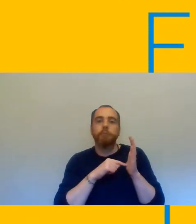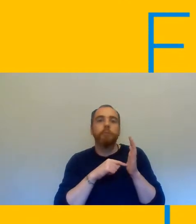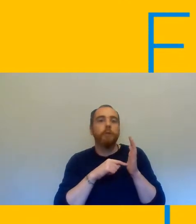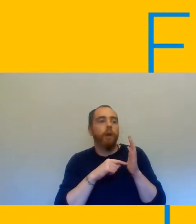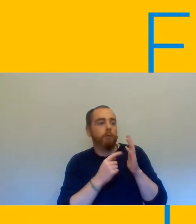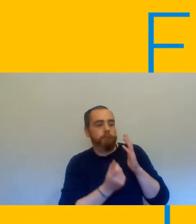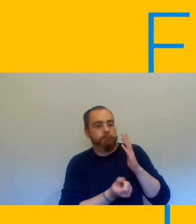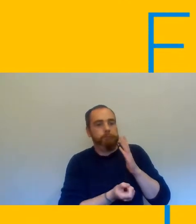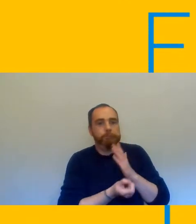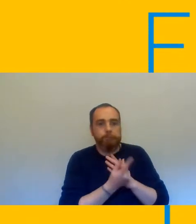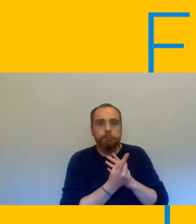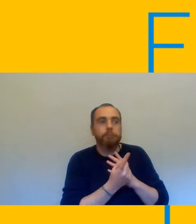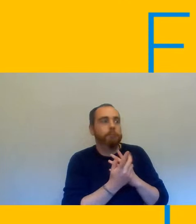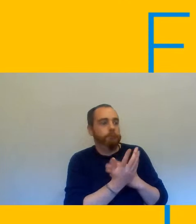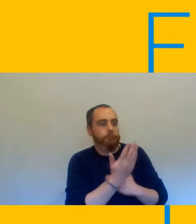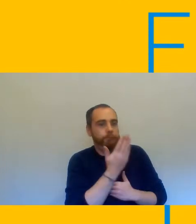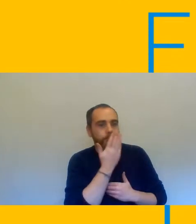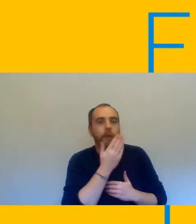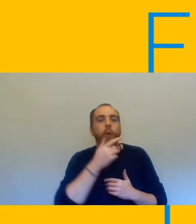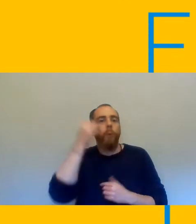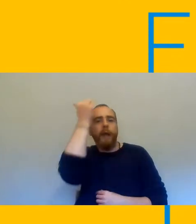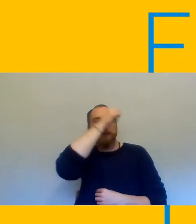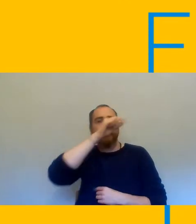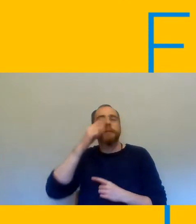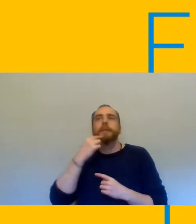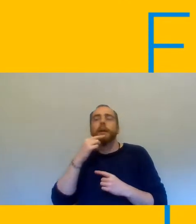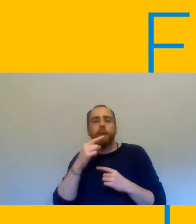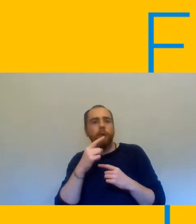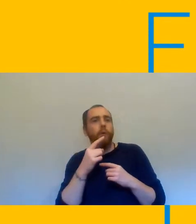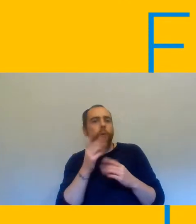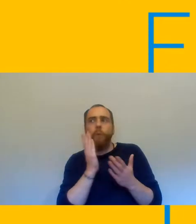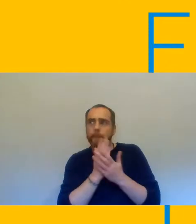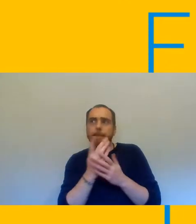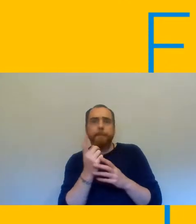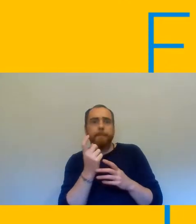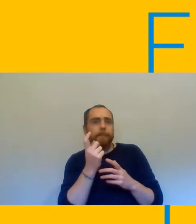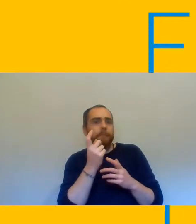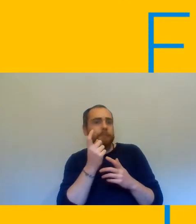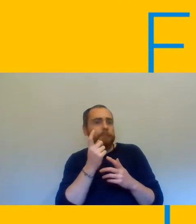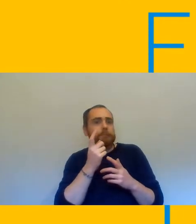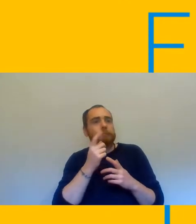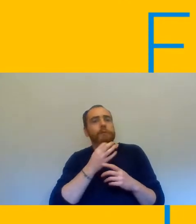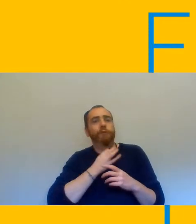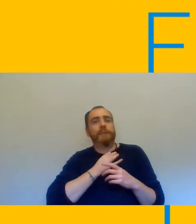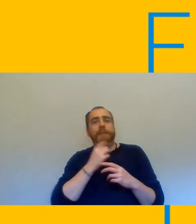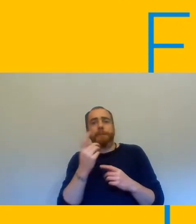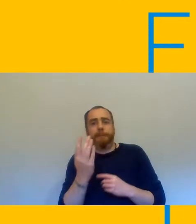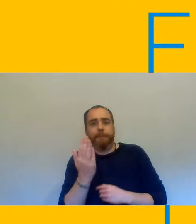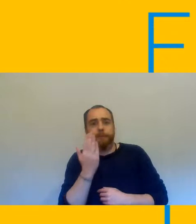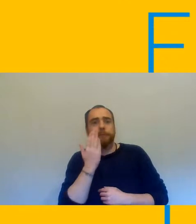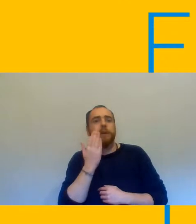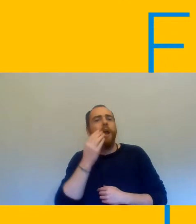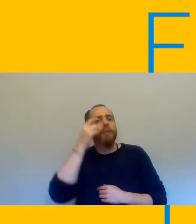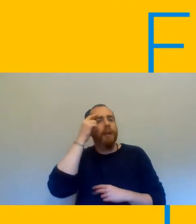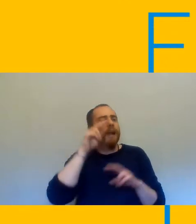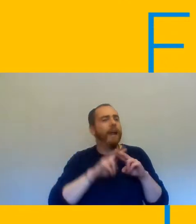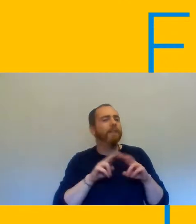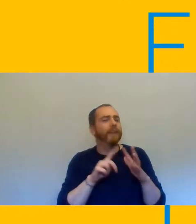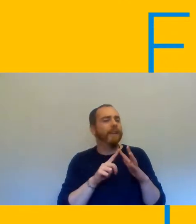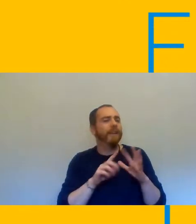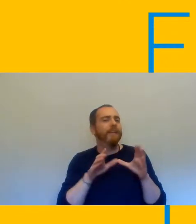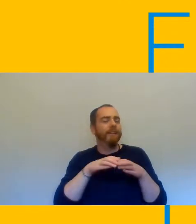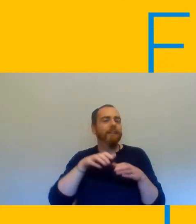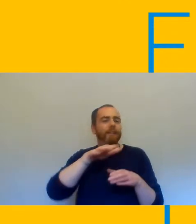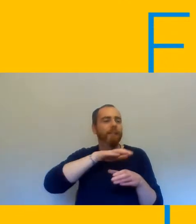not according to what i say but what the experts are saying and i think that's really important because i think fe at the moment is caught up in getting